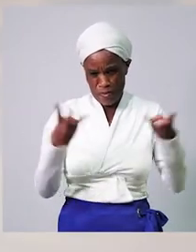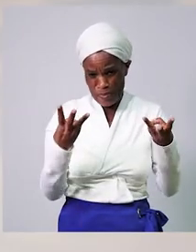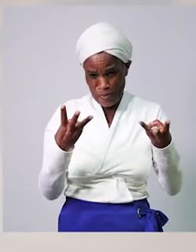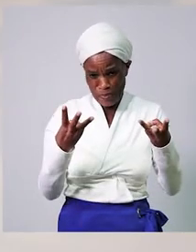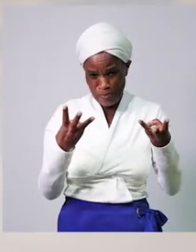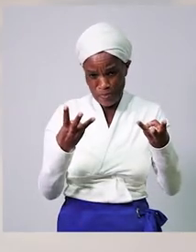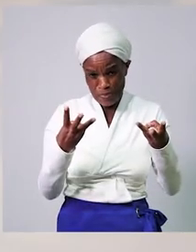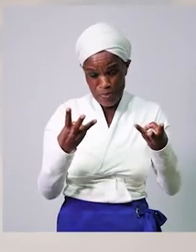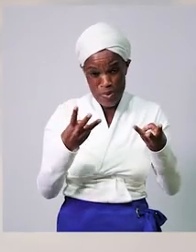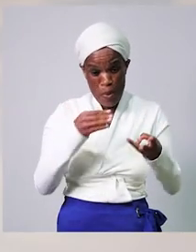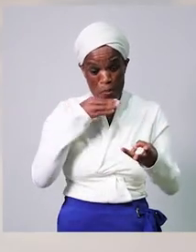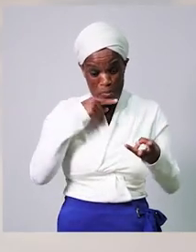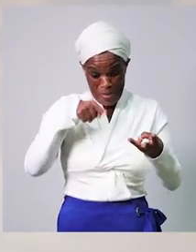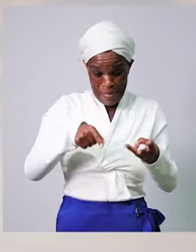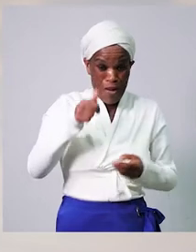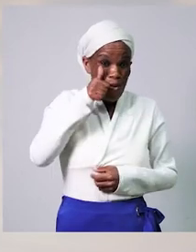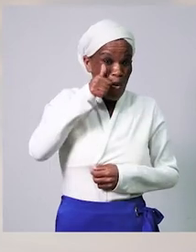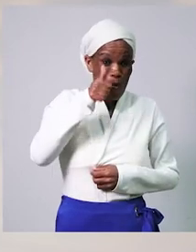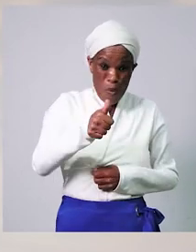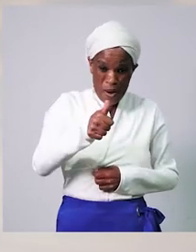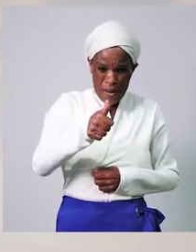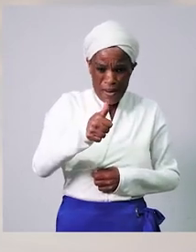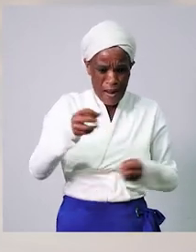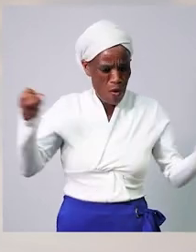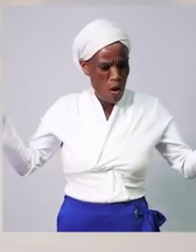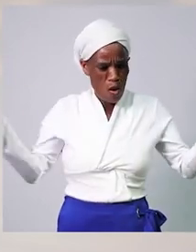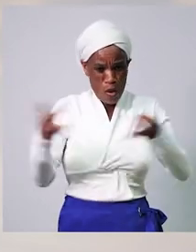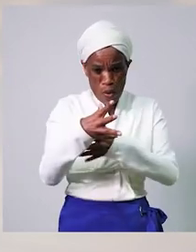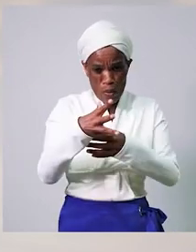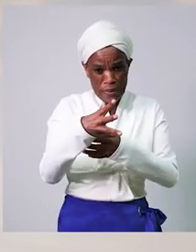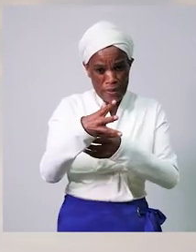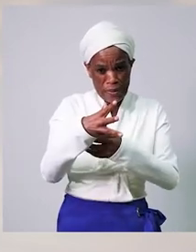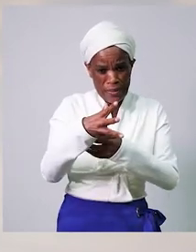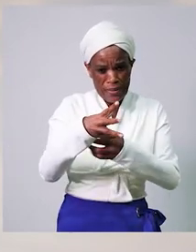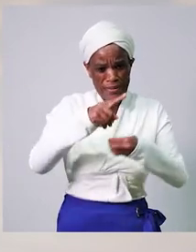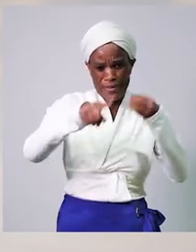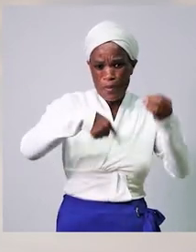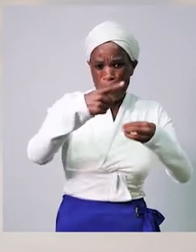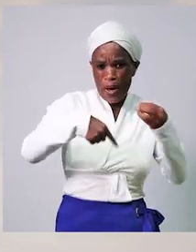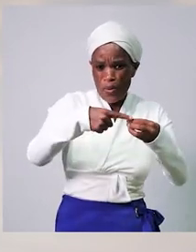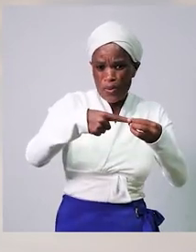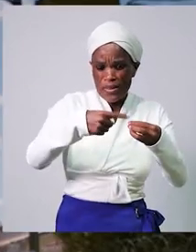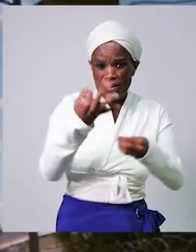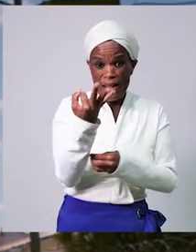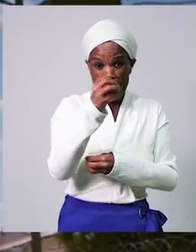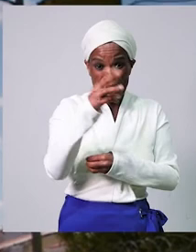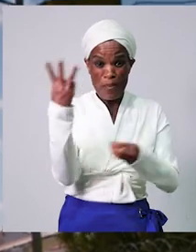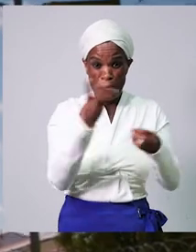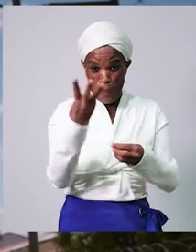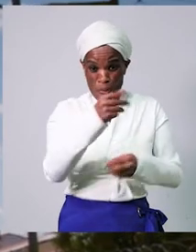I think it consists of about 30 people. people.